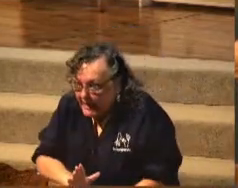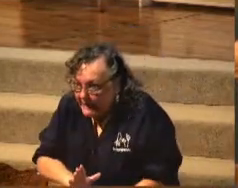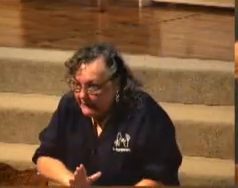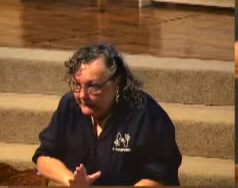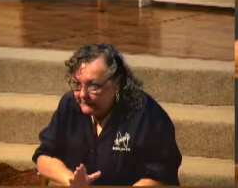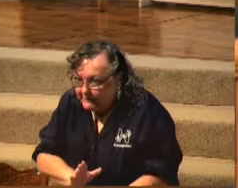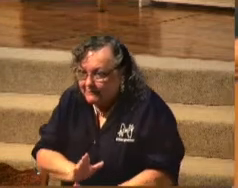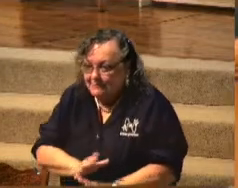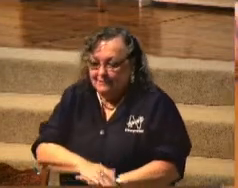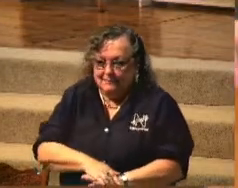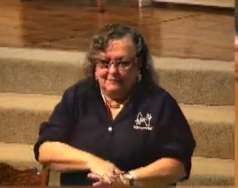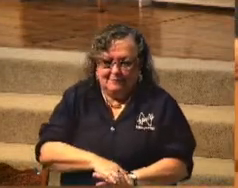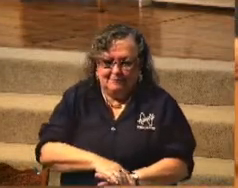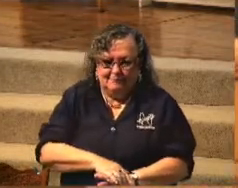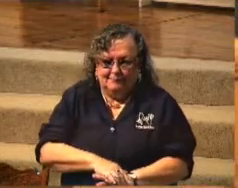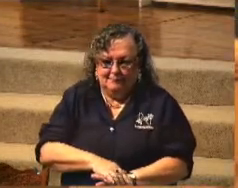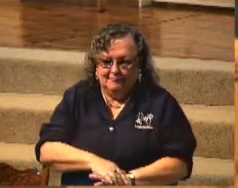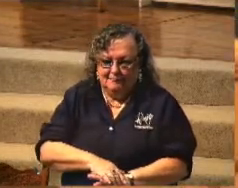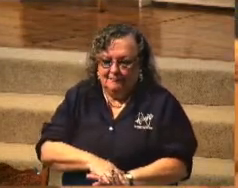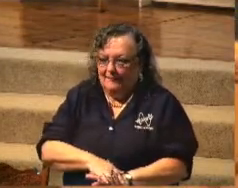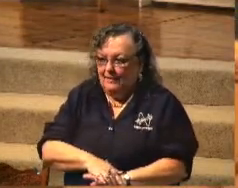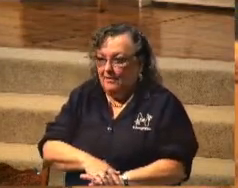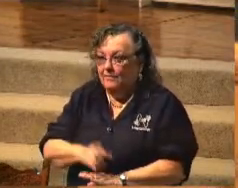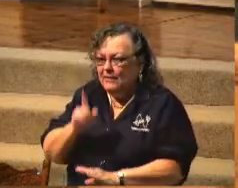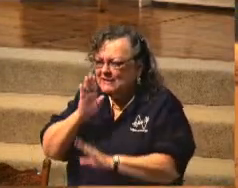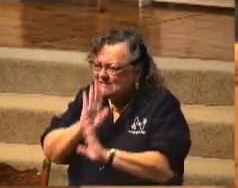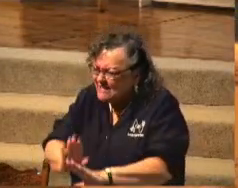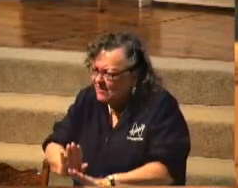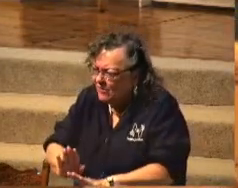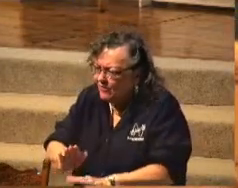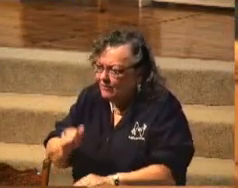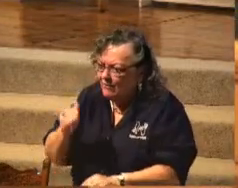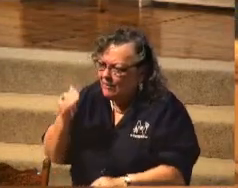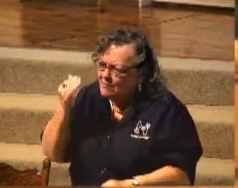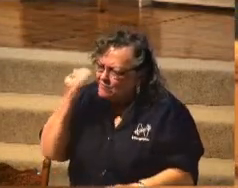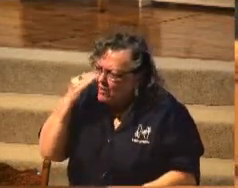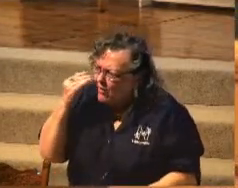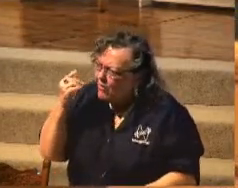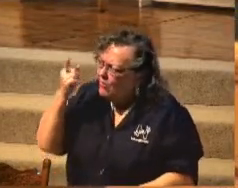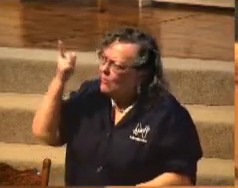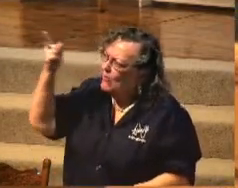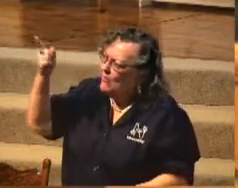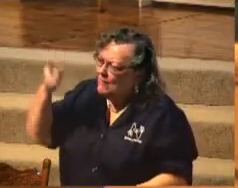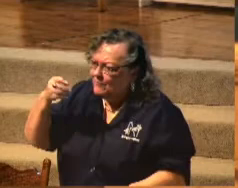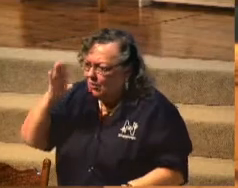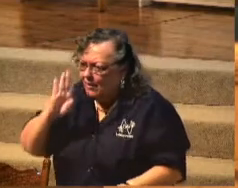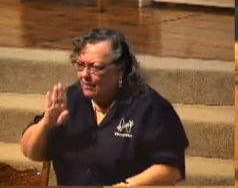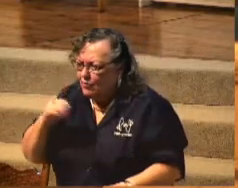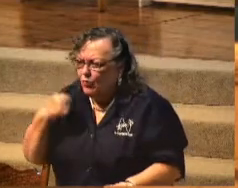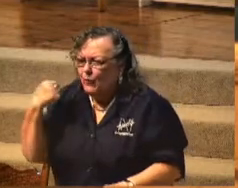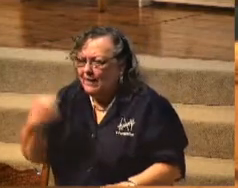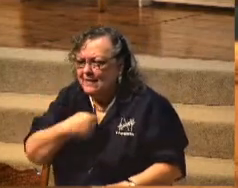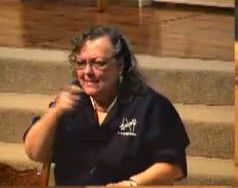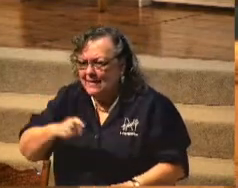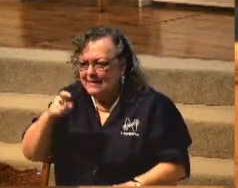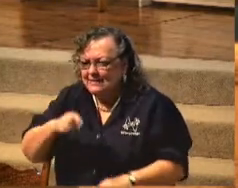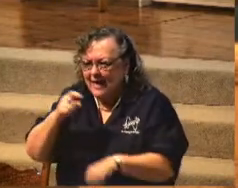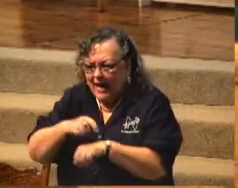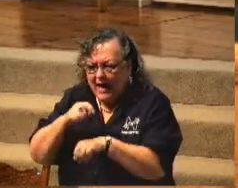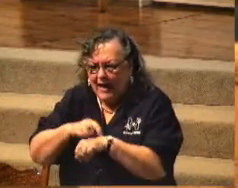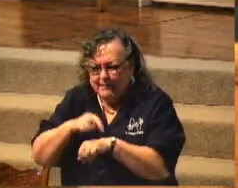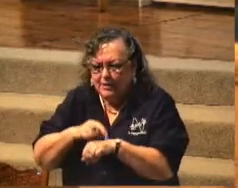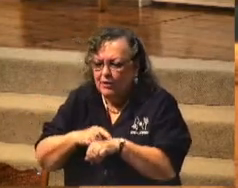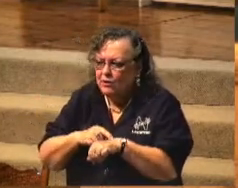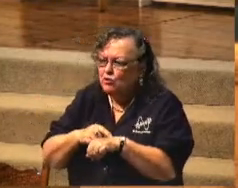Be still and know that I am God. You need some silence. You need some time to meditate on the Word of God, to